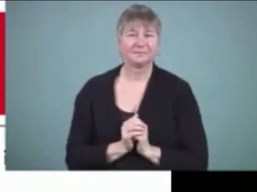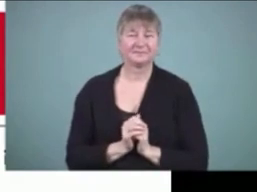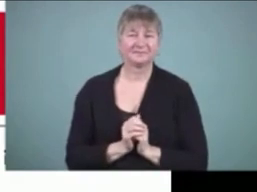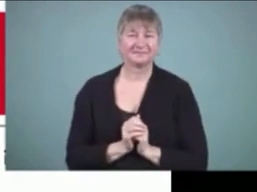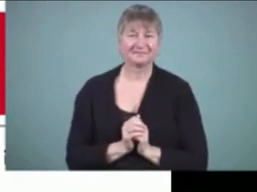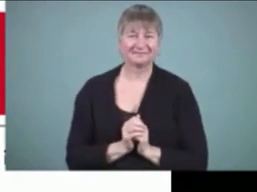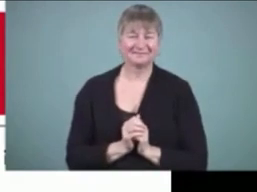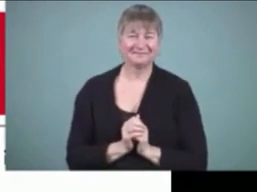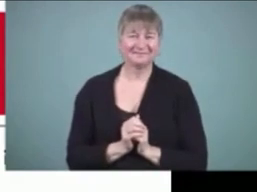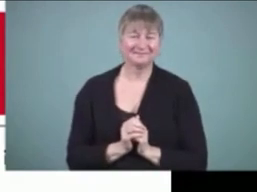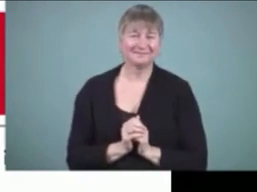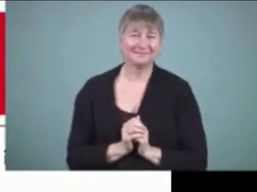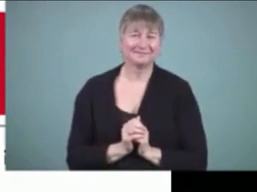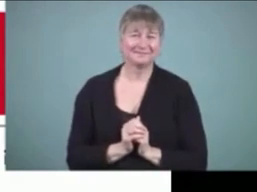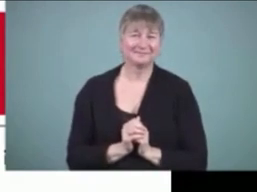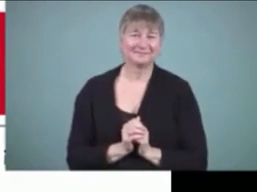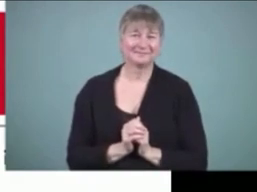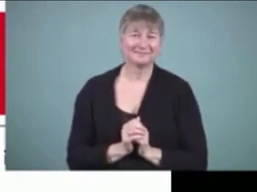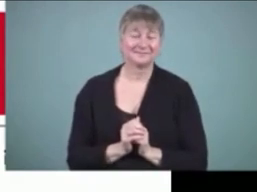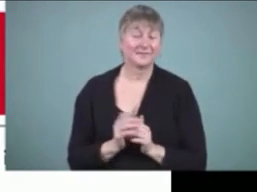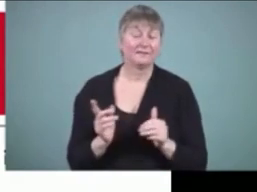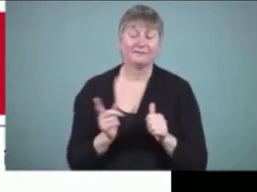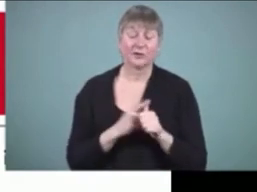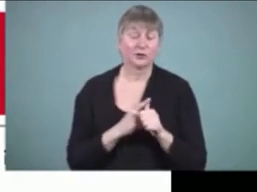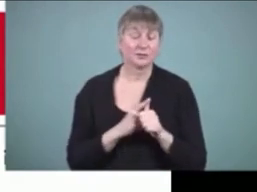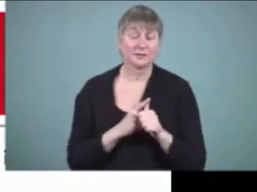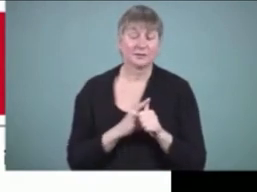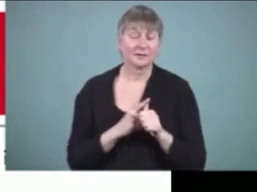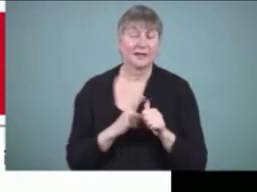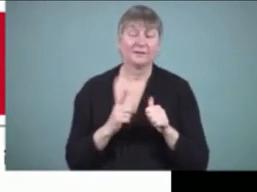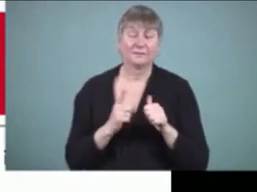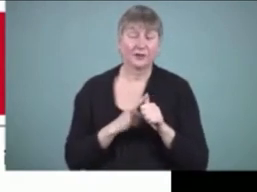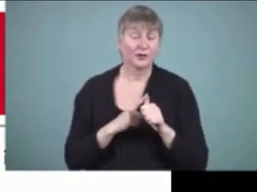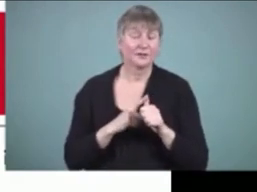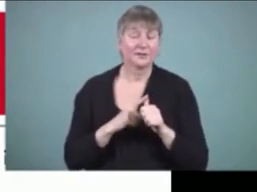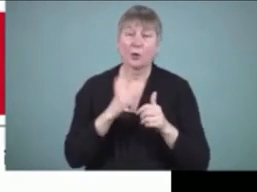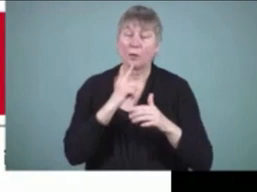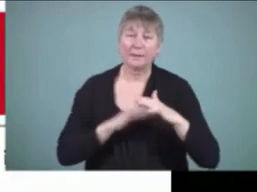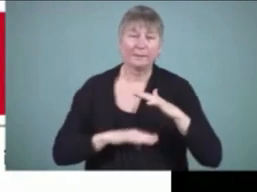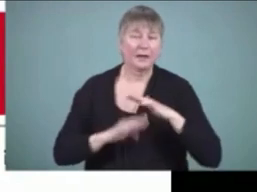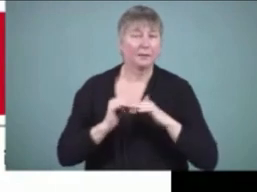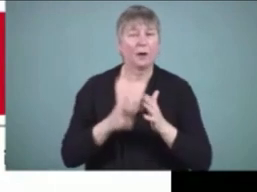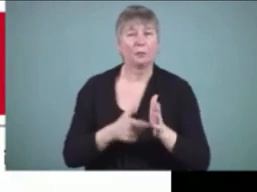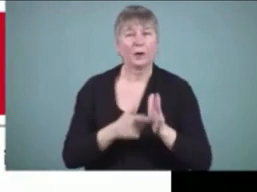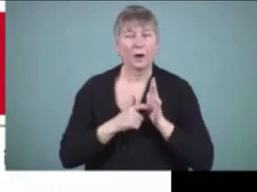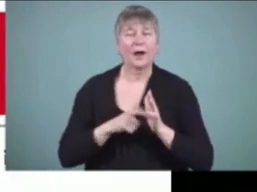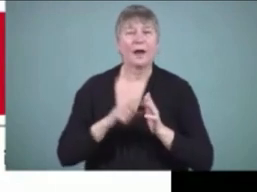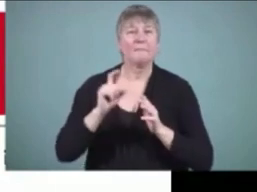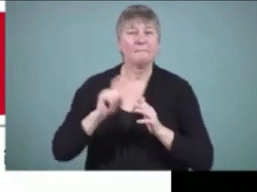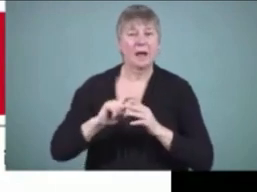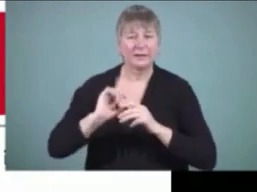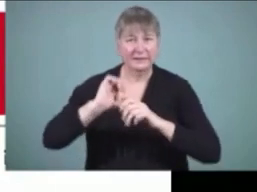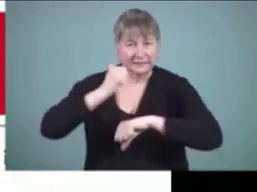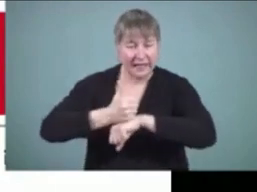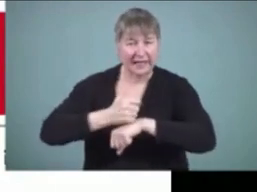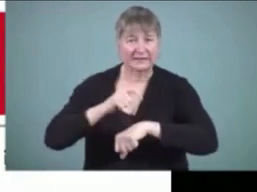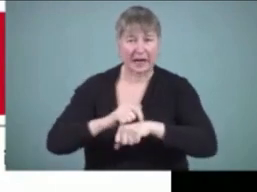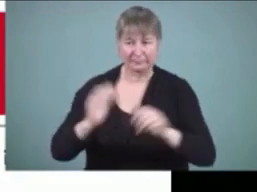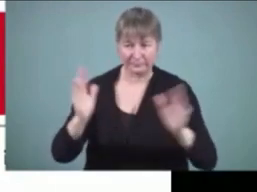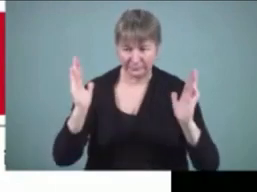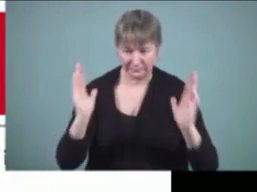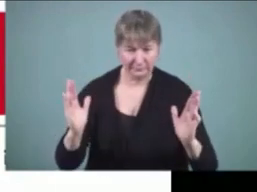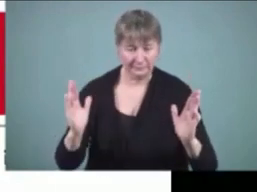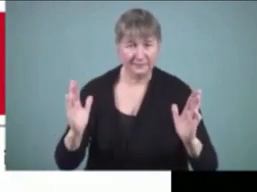The first thing is really basic. You have to make time for writing in the school day or as part of the child's